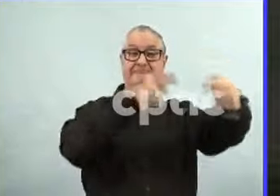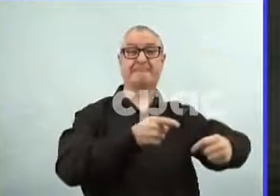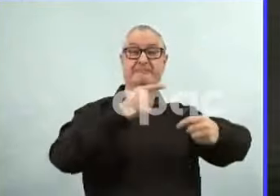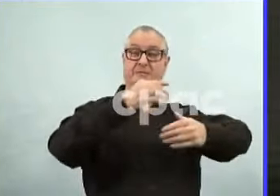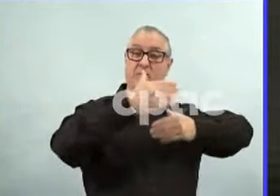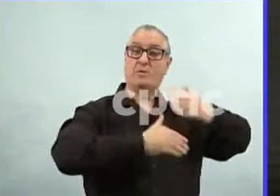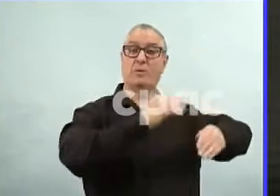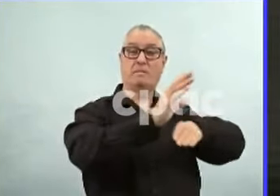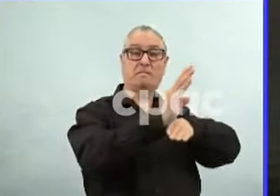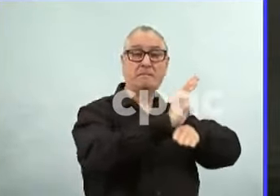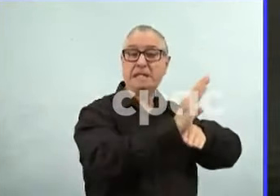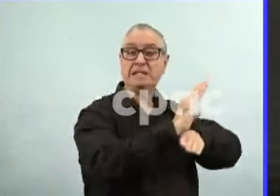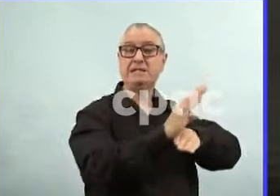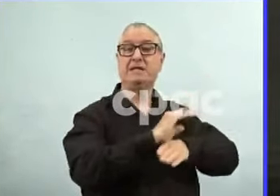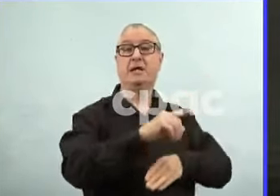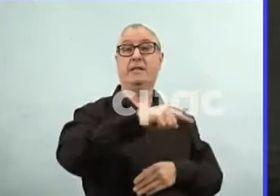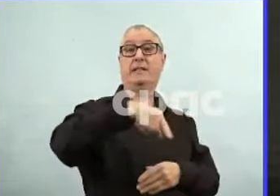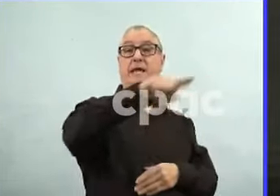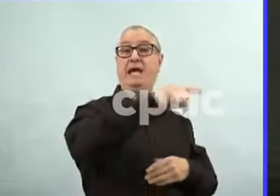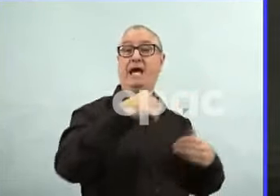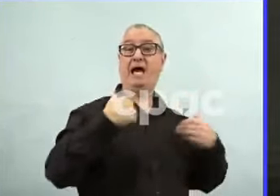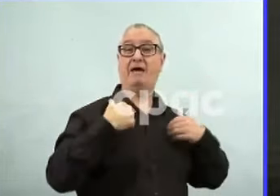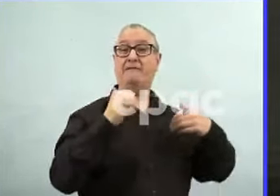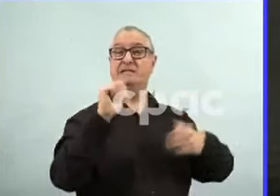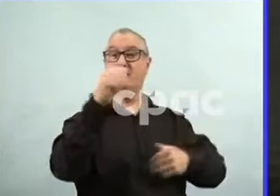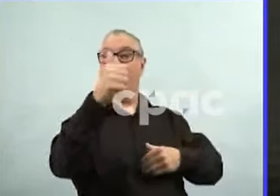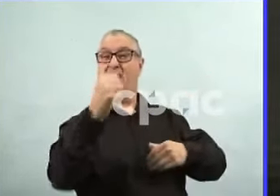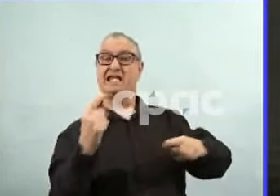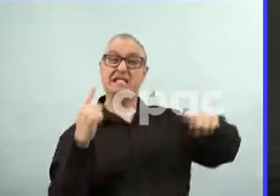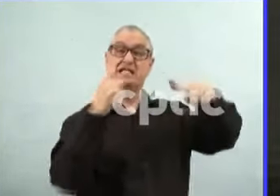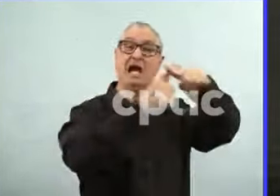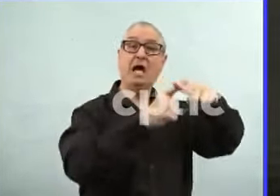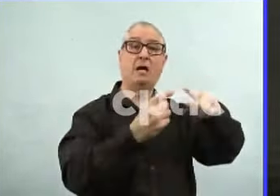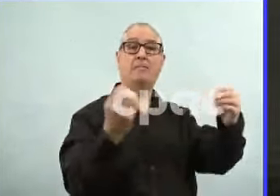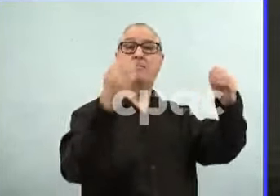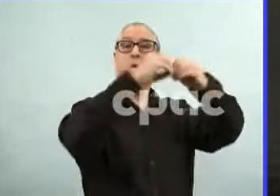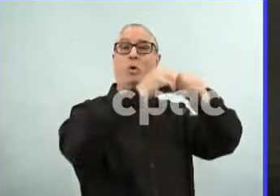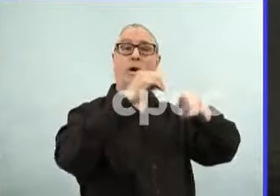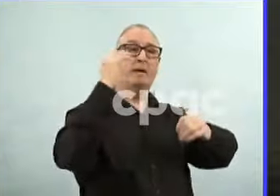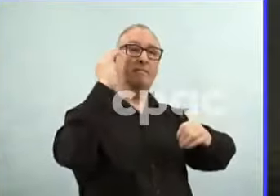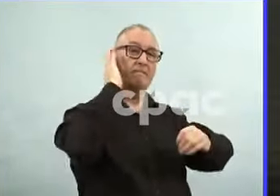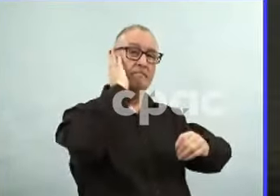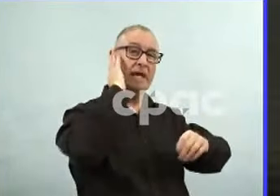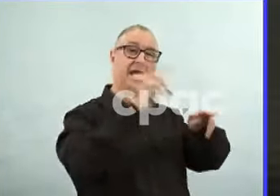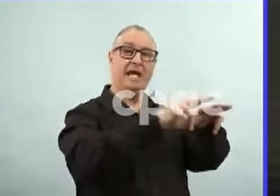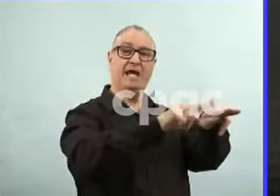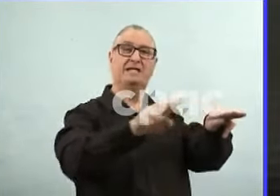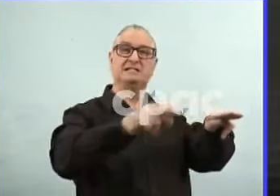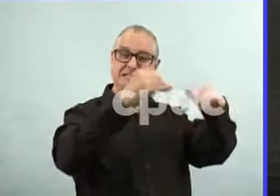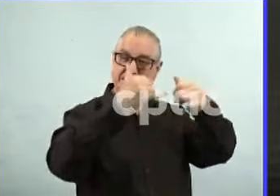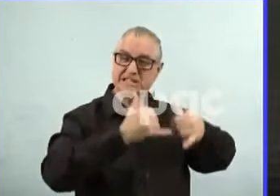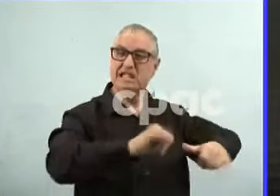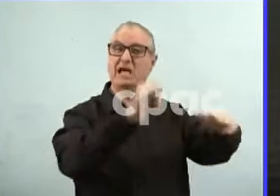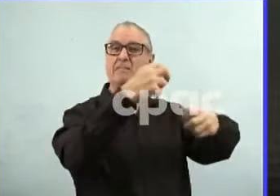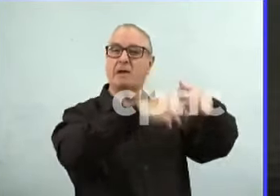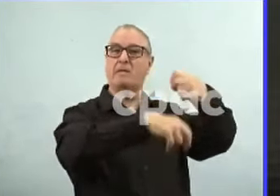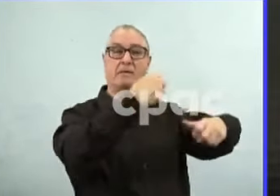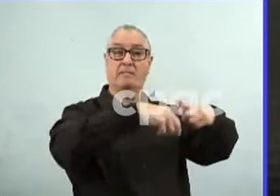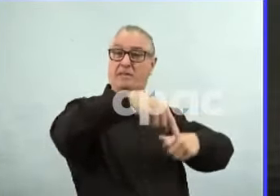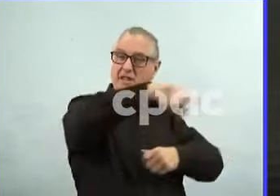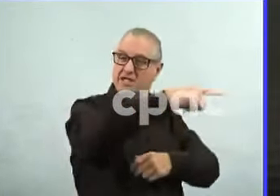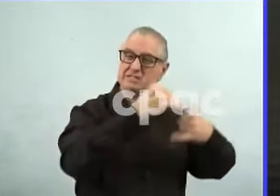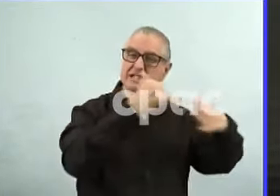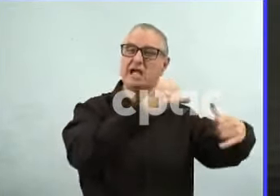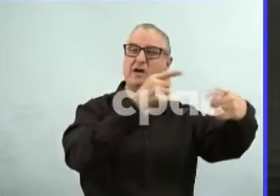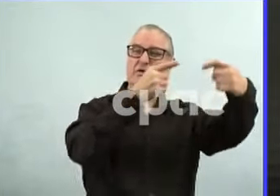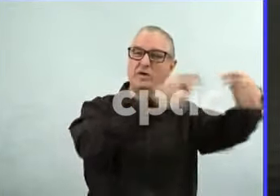still had problems. So that has to be considered as well. So I think throughout the pandemic, the system has tried to build capacity, has built